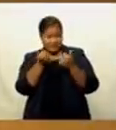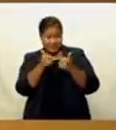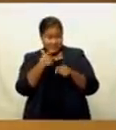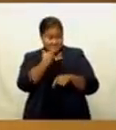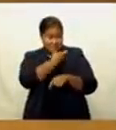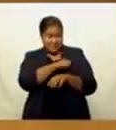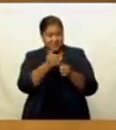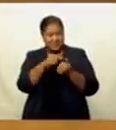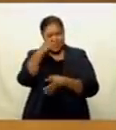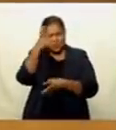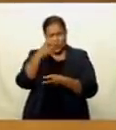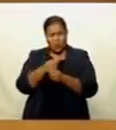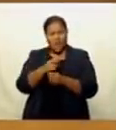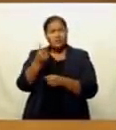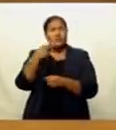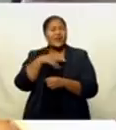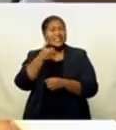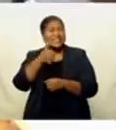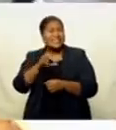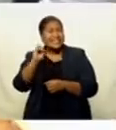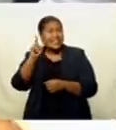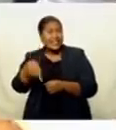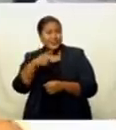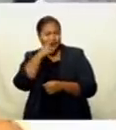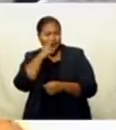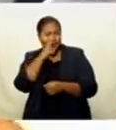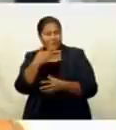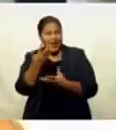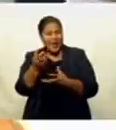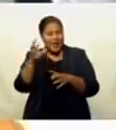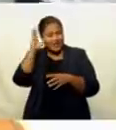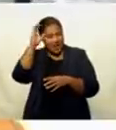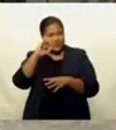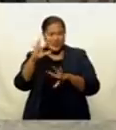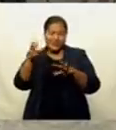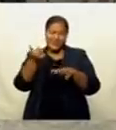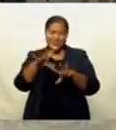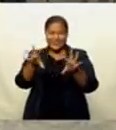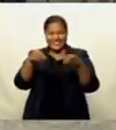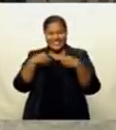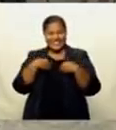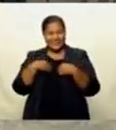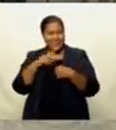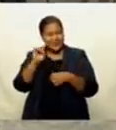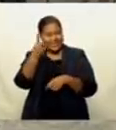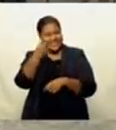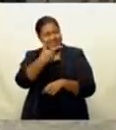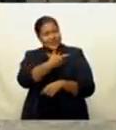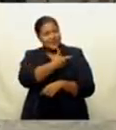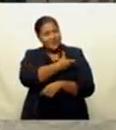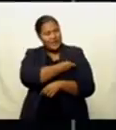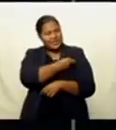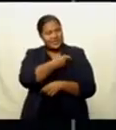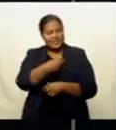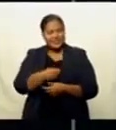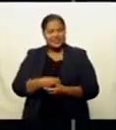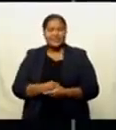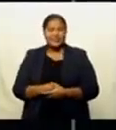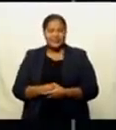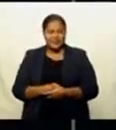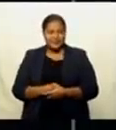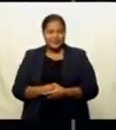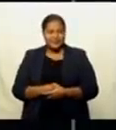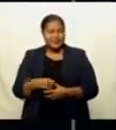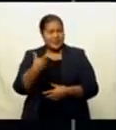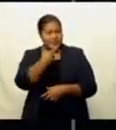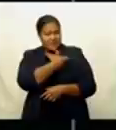a total of 260,000 people in the country would have received their first dose. Kritika Kumar, FBC News. And the